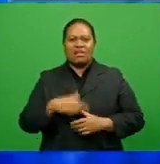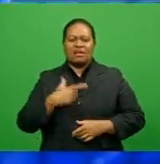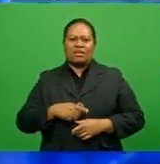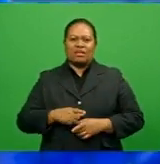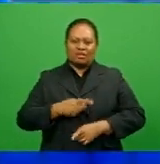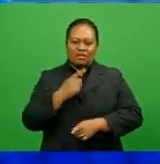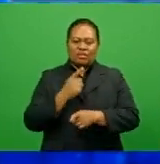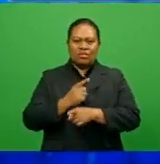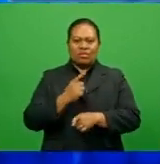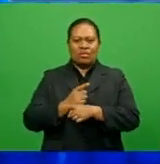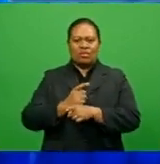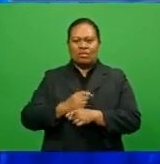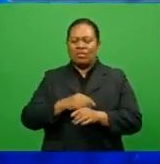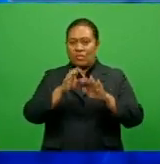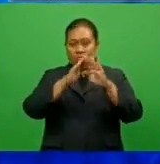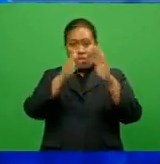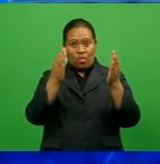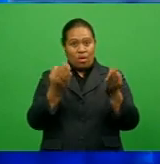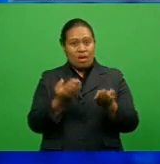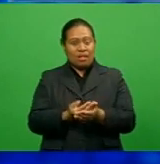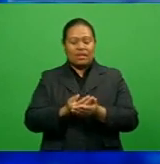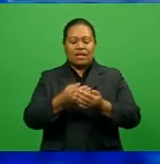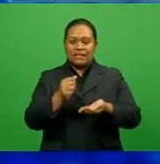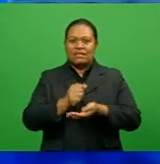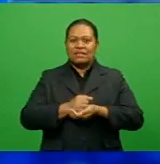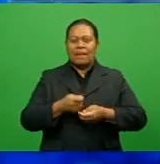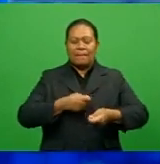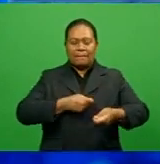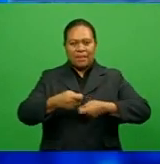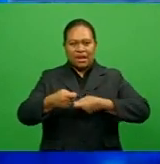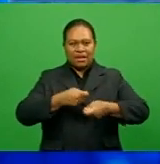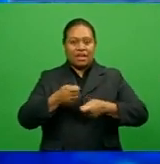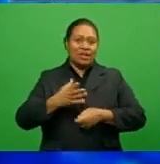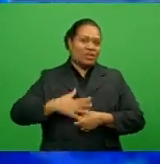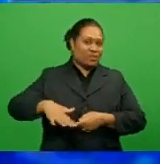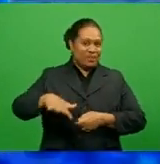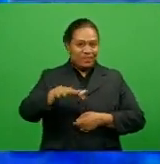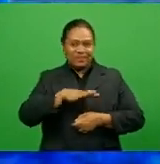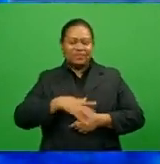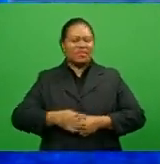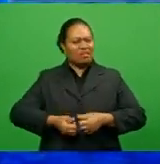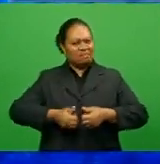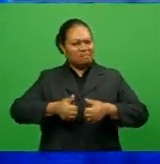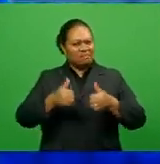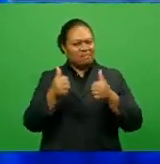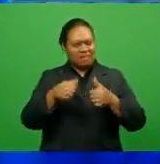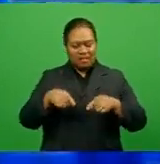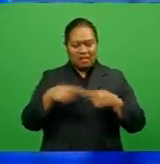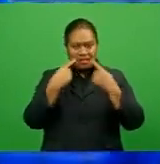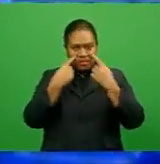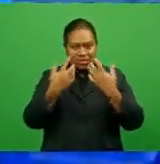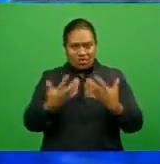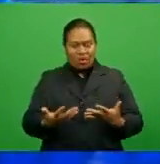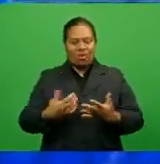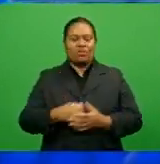recovery in the world's biggest car market. But for all the glitz and good cheer at this year's show, it's still a tough time.